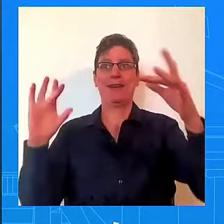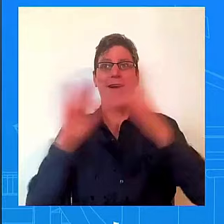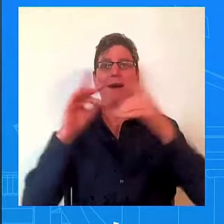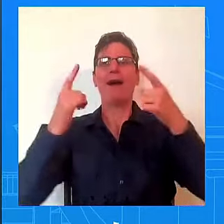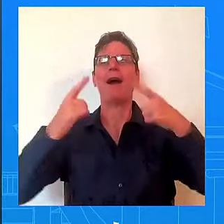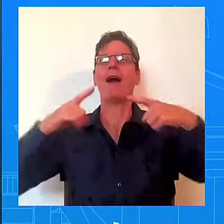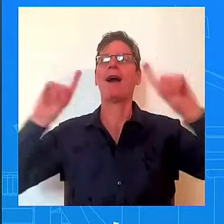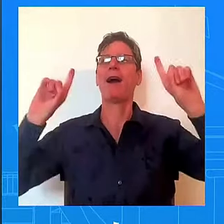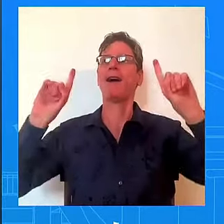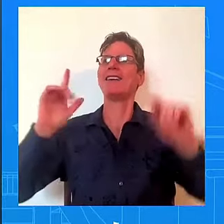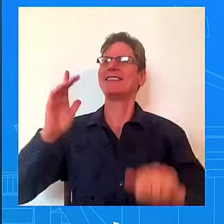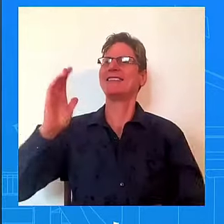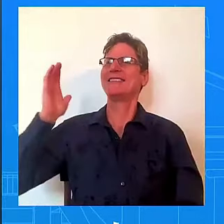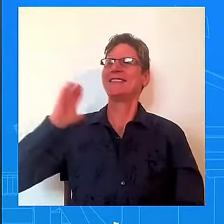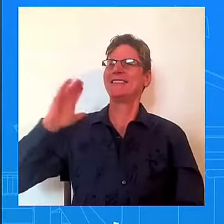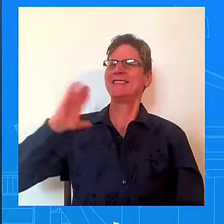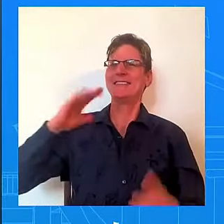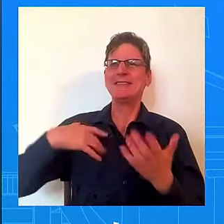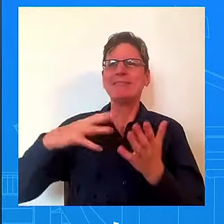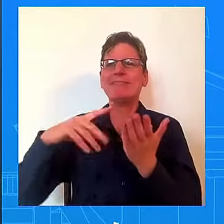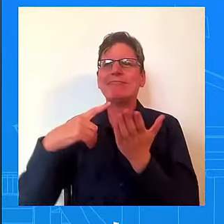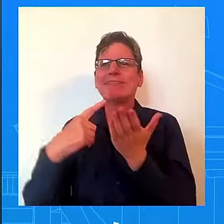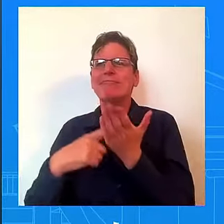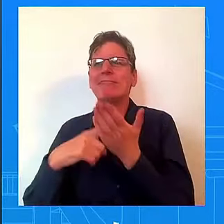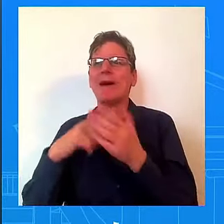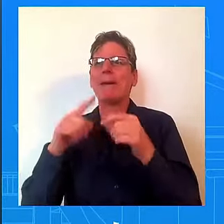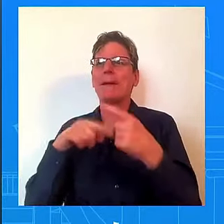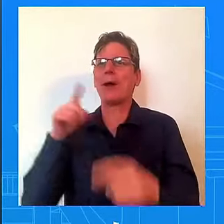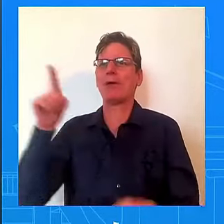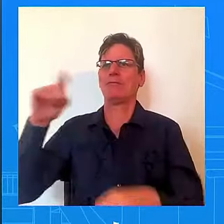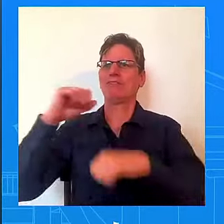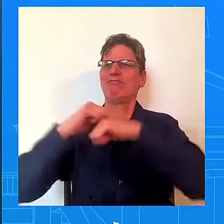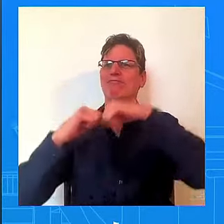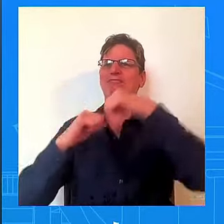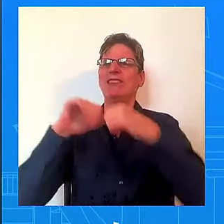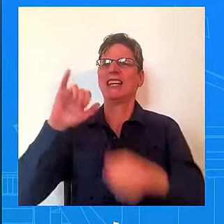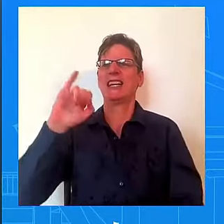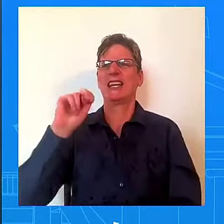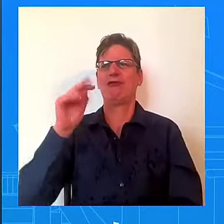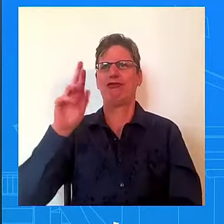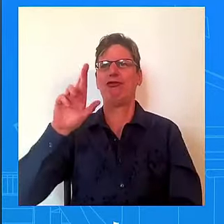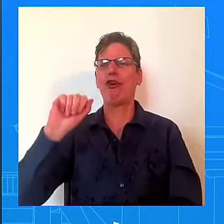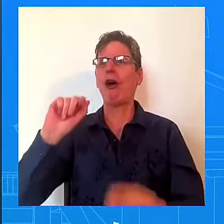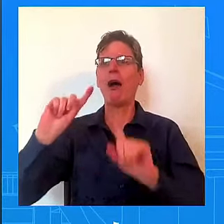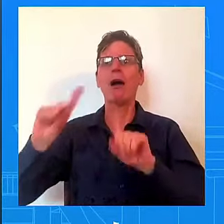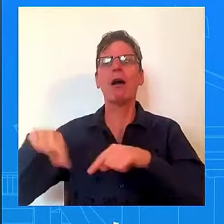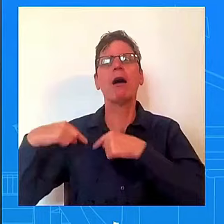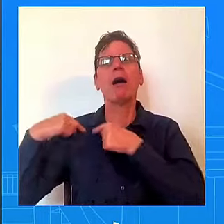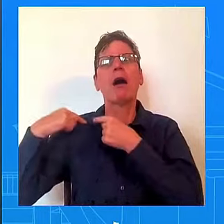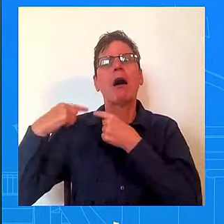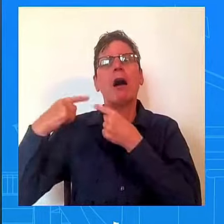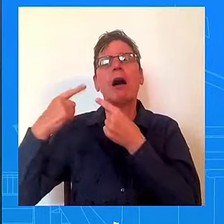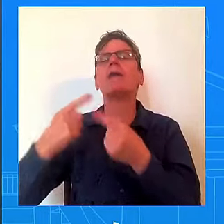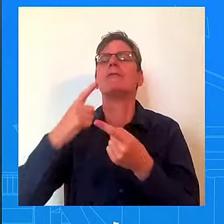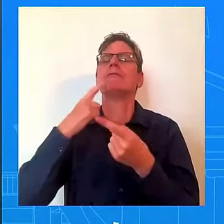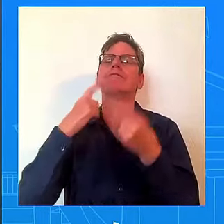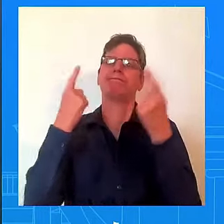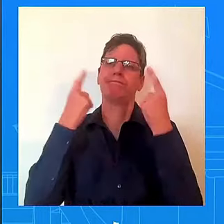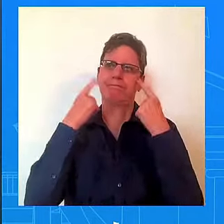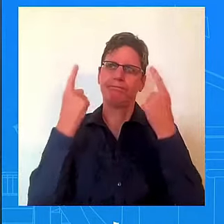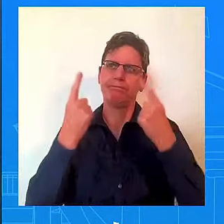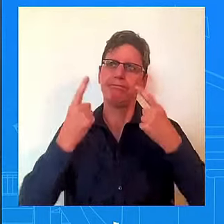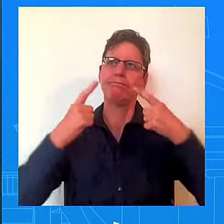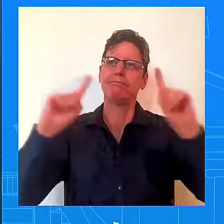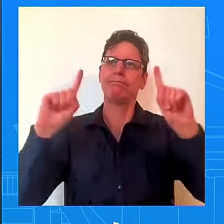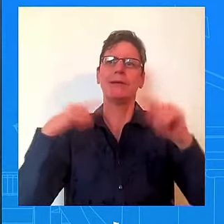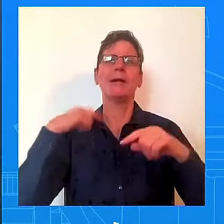The Brent Spence Bridge is not an idle hope. It's about to break ground in the months or so ahead because of